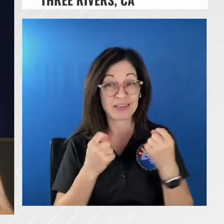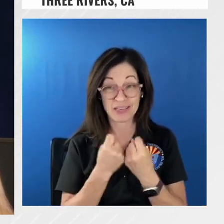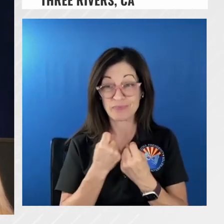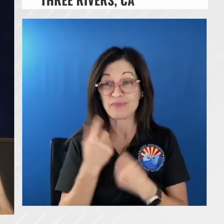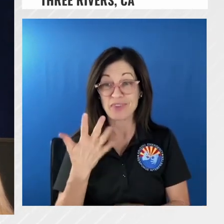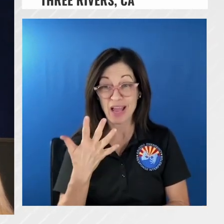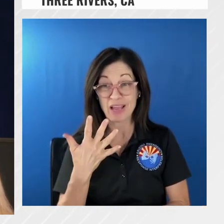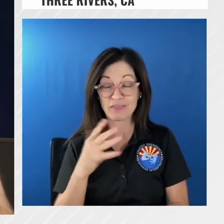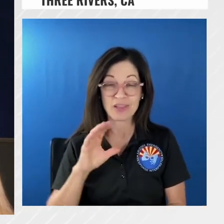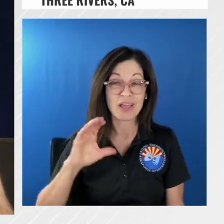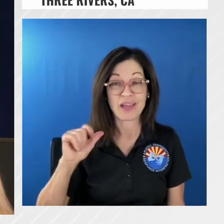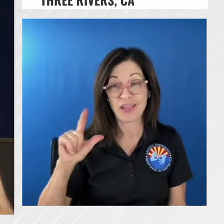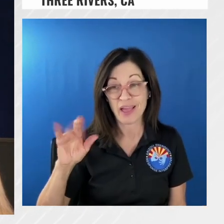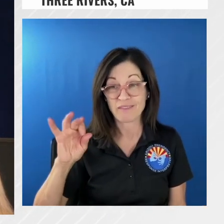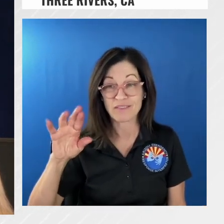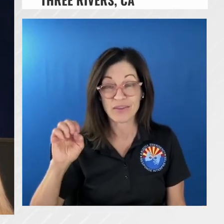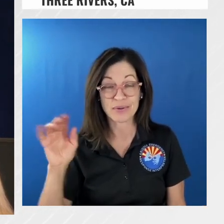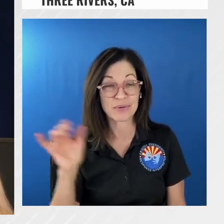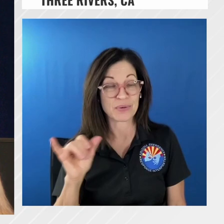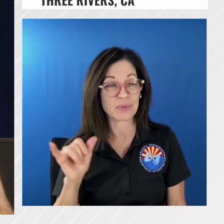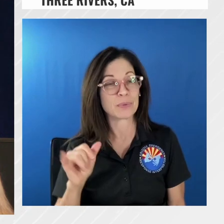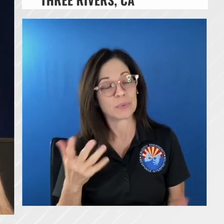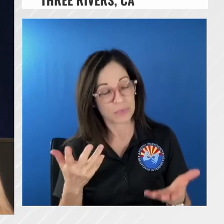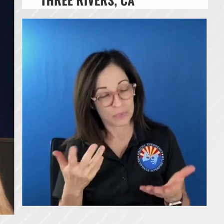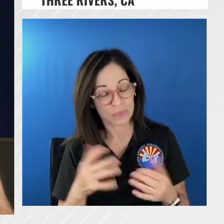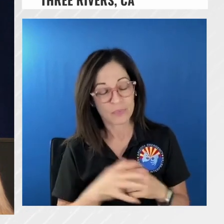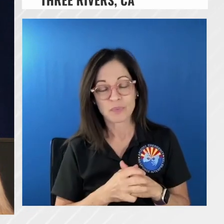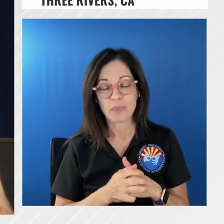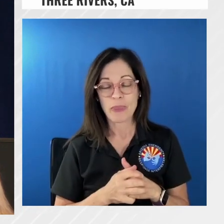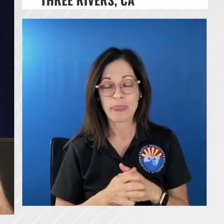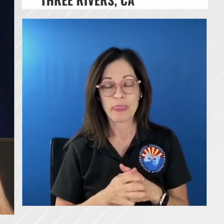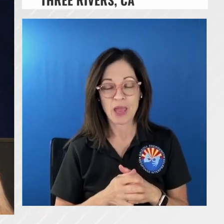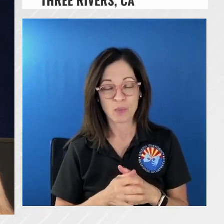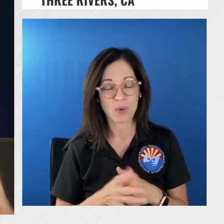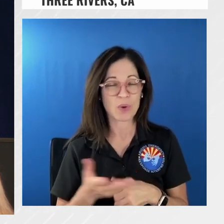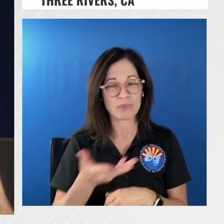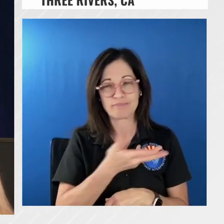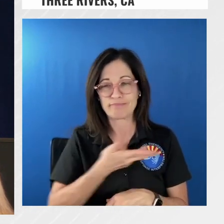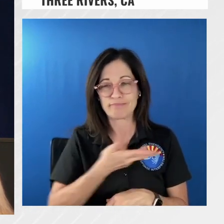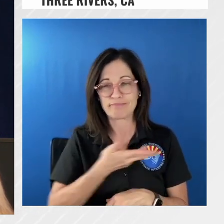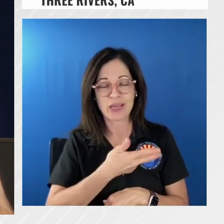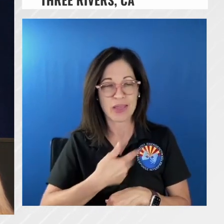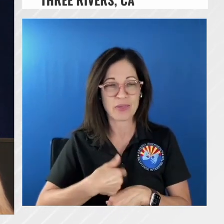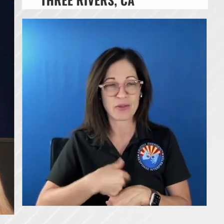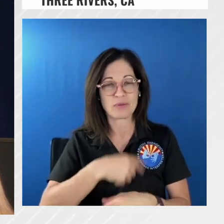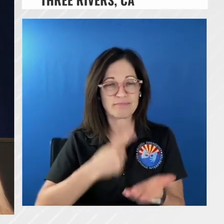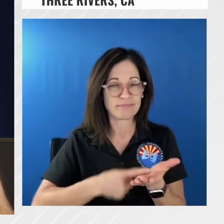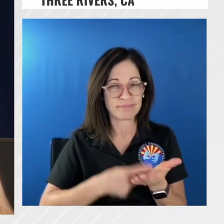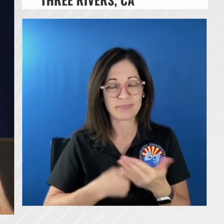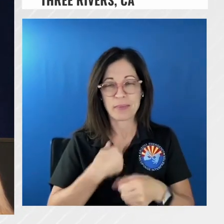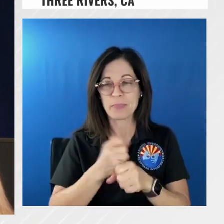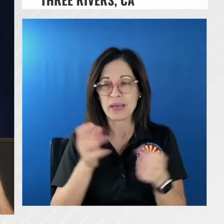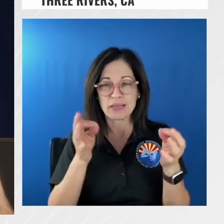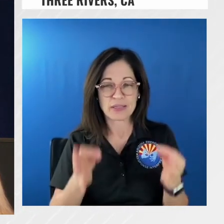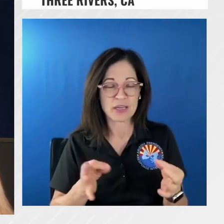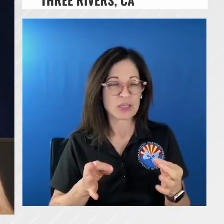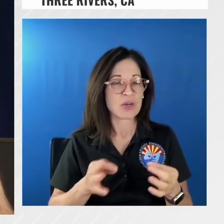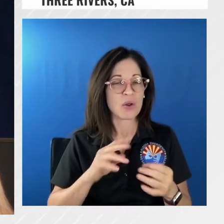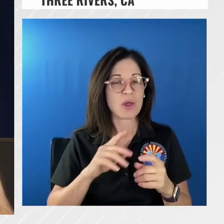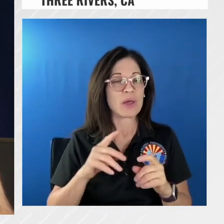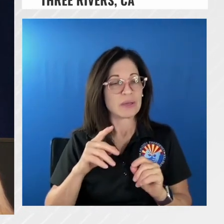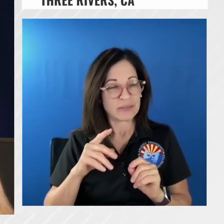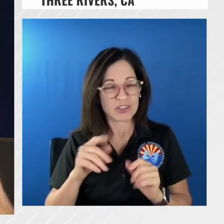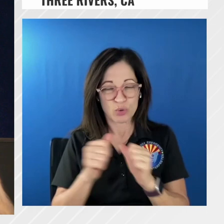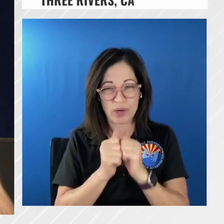cal fire and we'll kind of get to that decision and we'll try to put that off as as best we can but i would